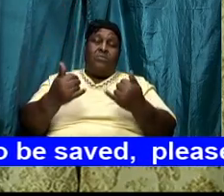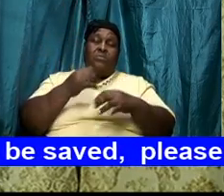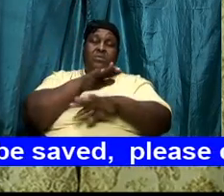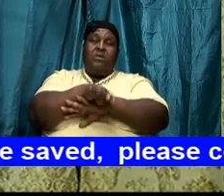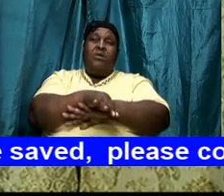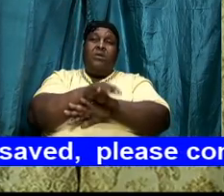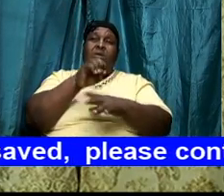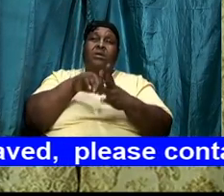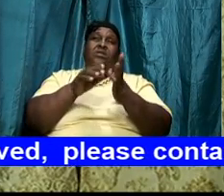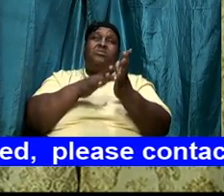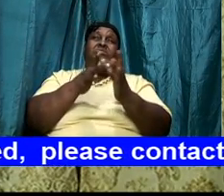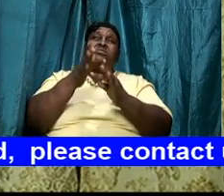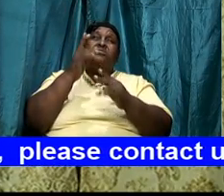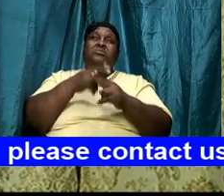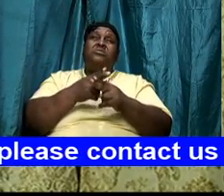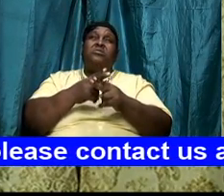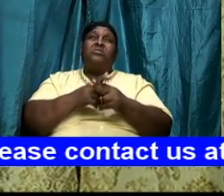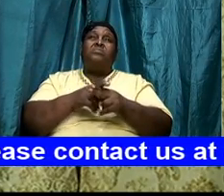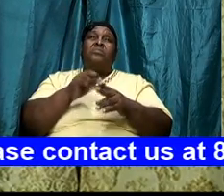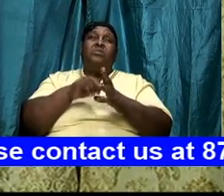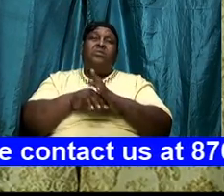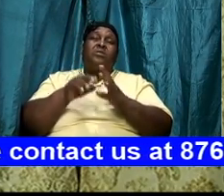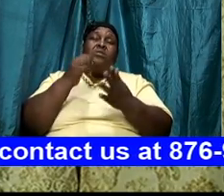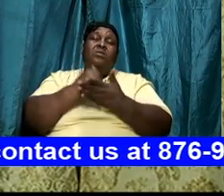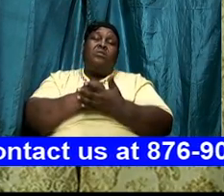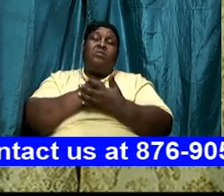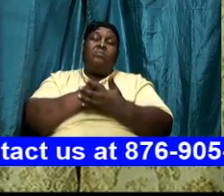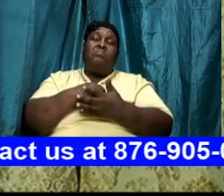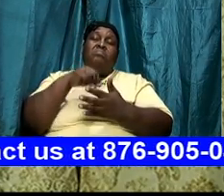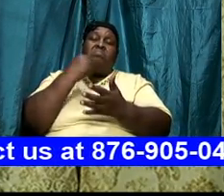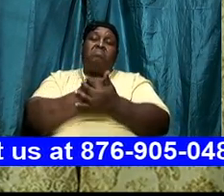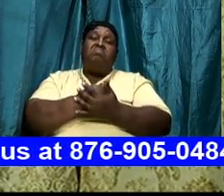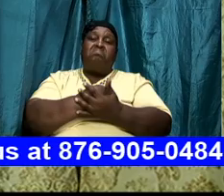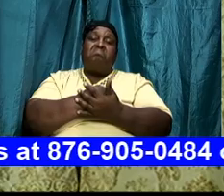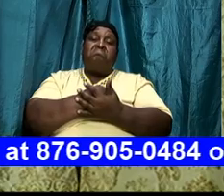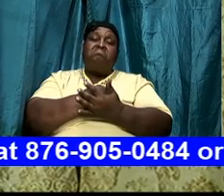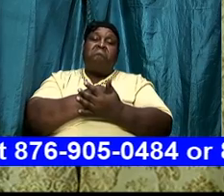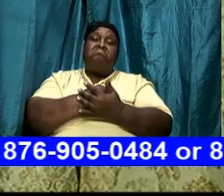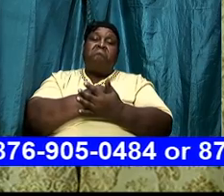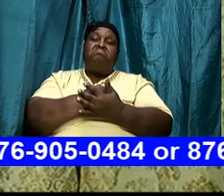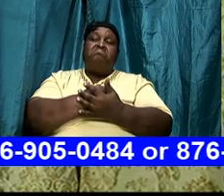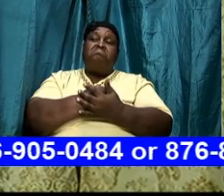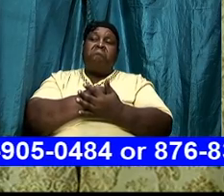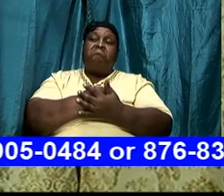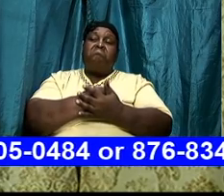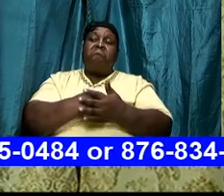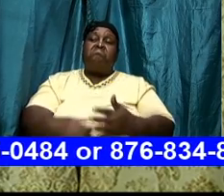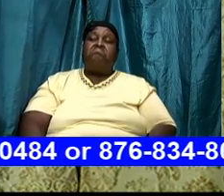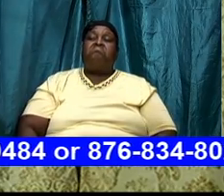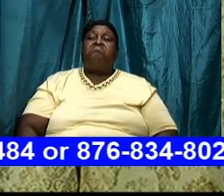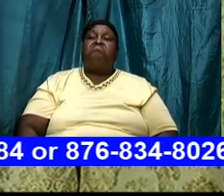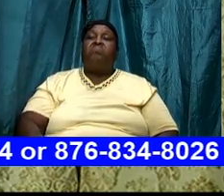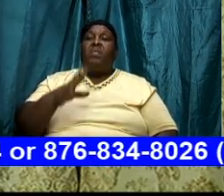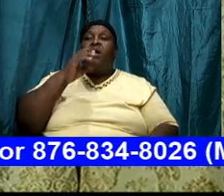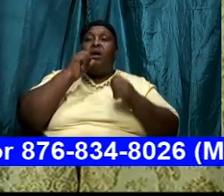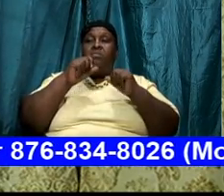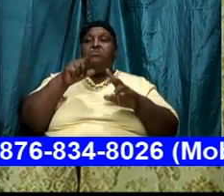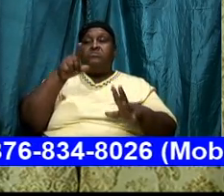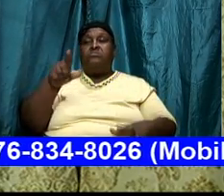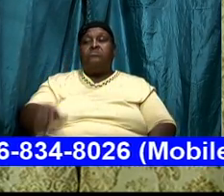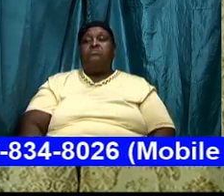in Jesus name amen and amen praise God God bless you